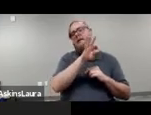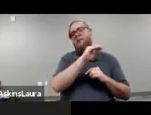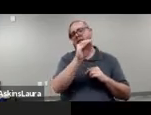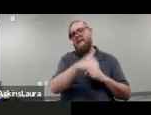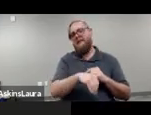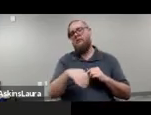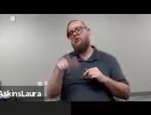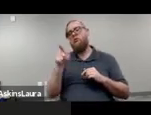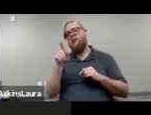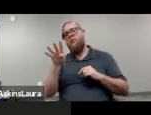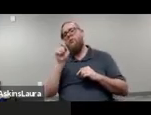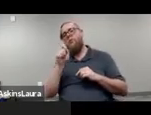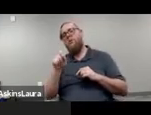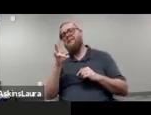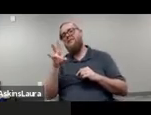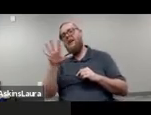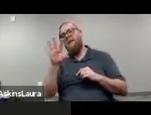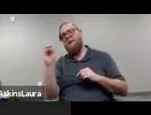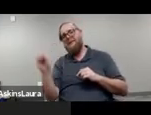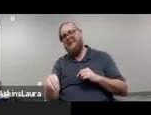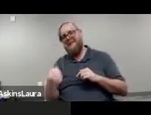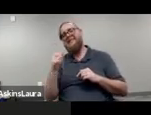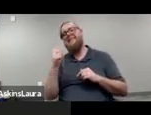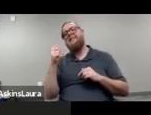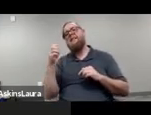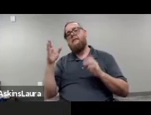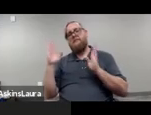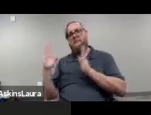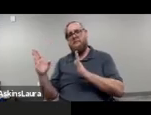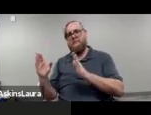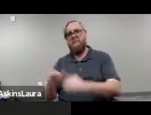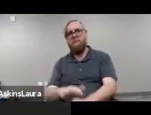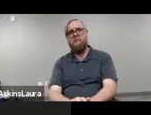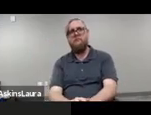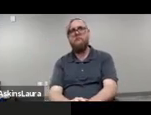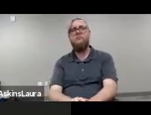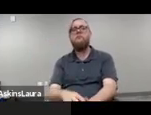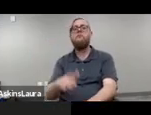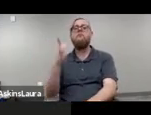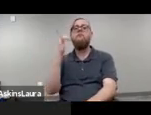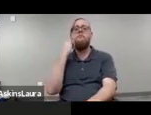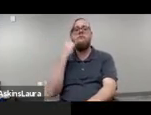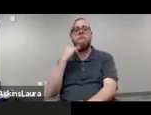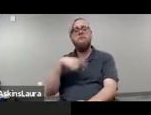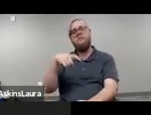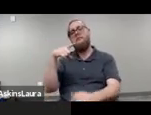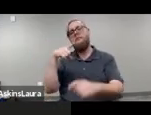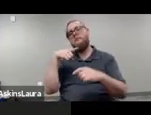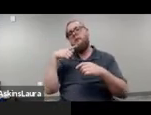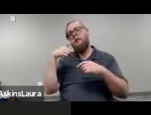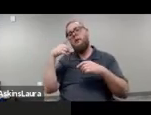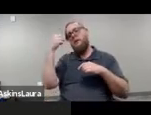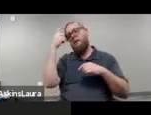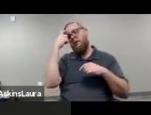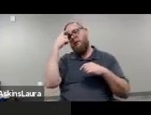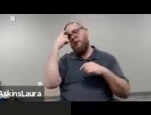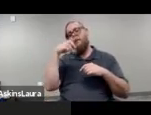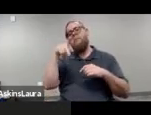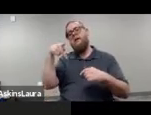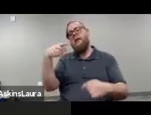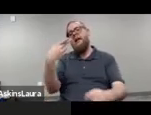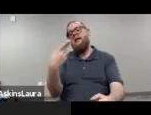to 24.75 percent in 16-17. So California's public mental health system, you might hear me say